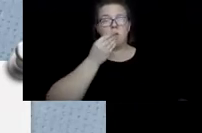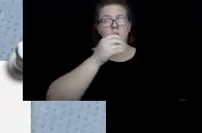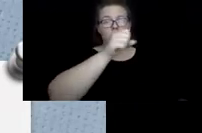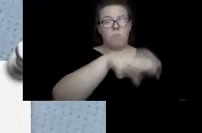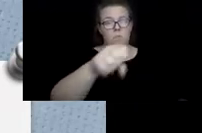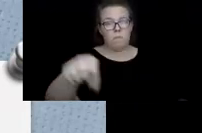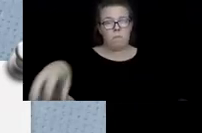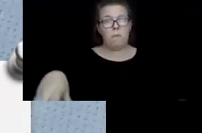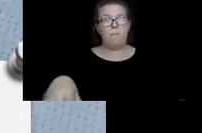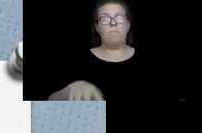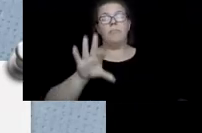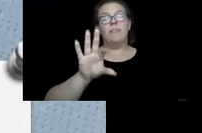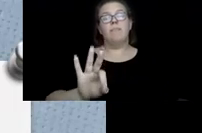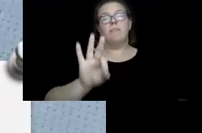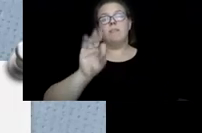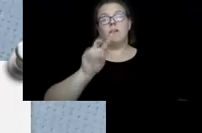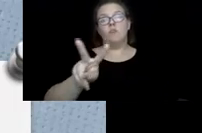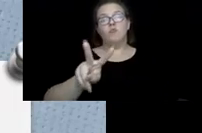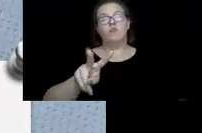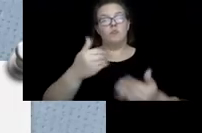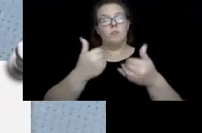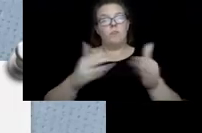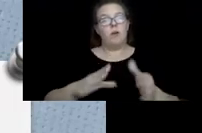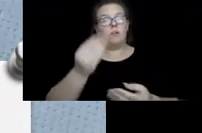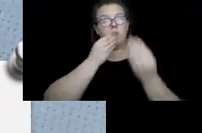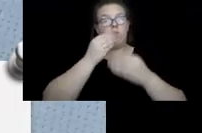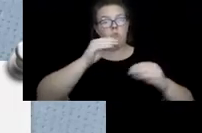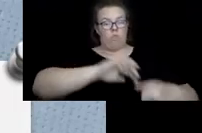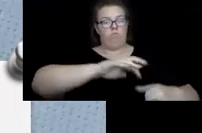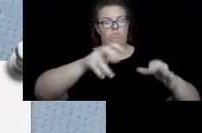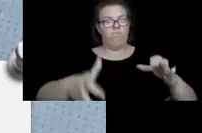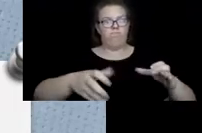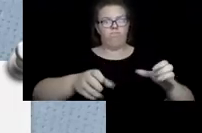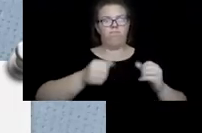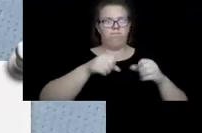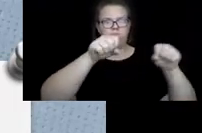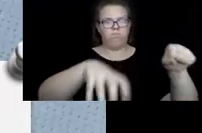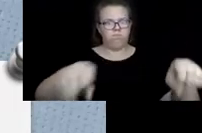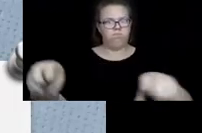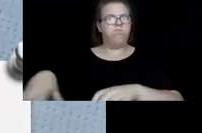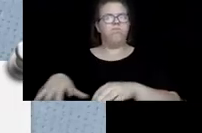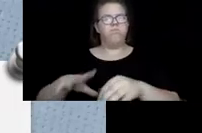902 boxes of groceries were delivered, equating to 22